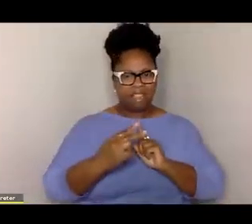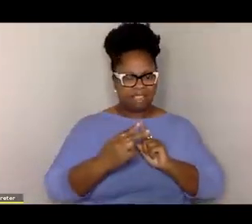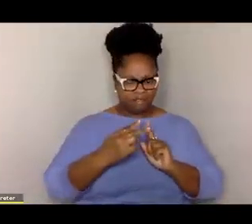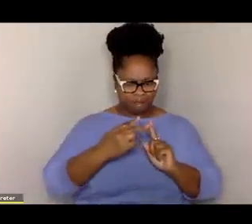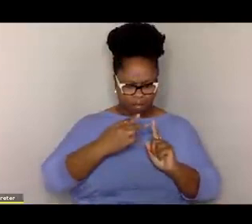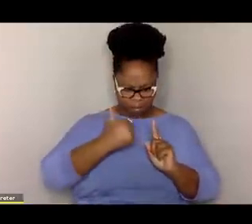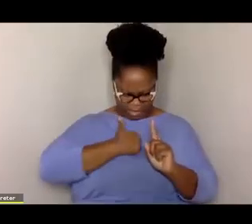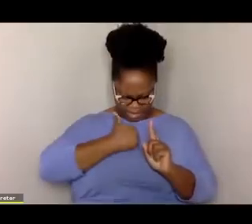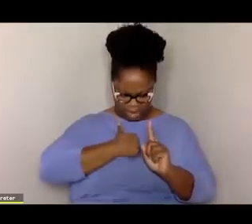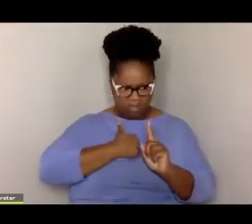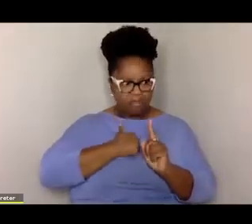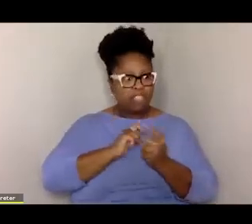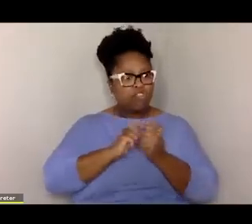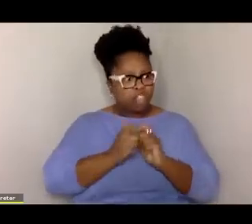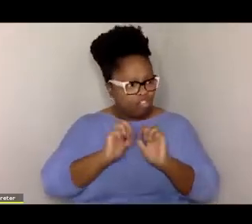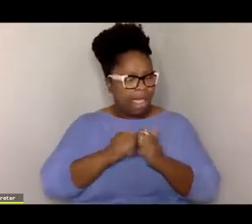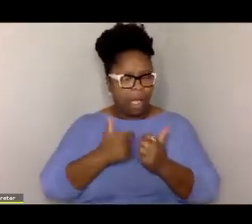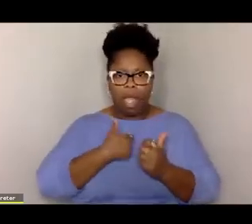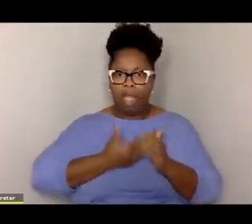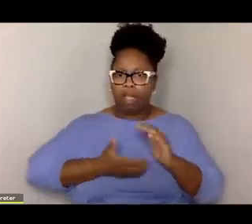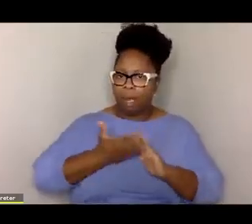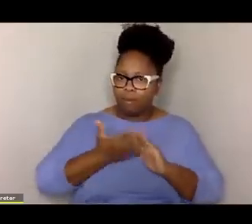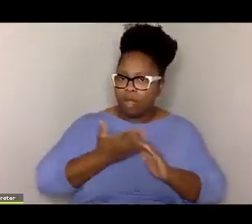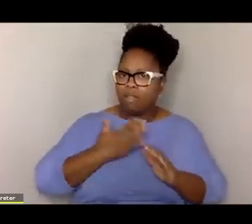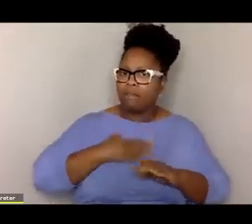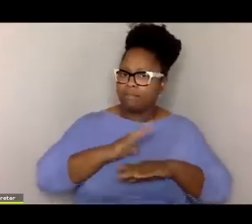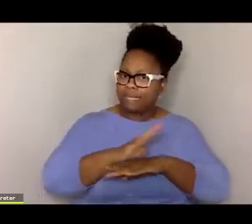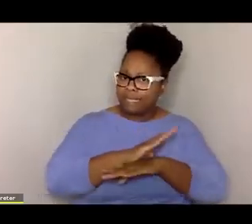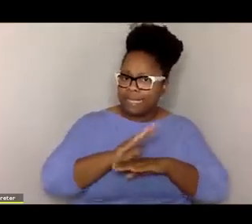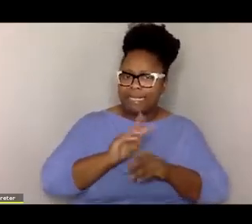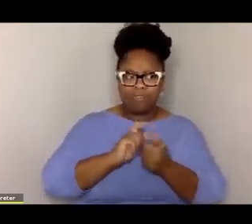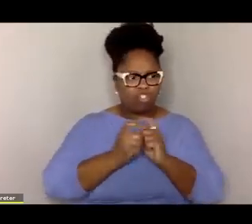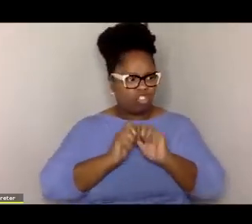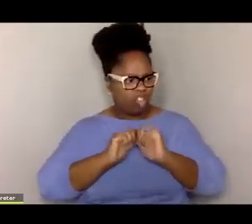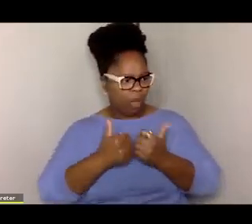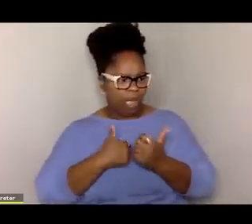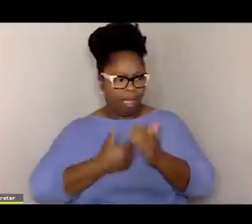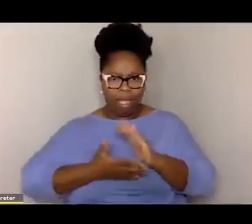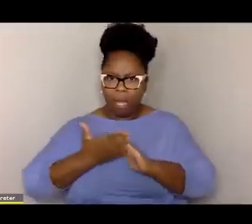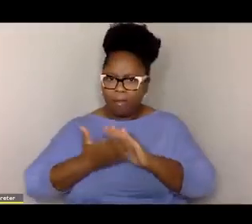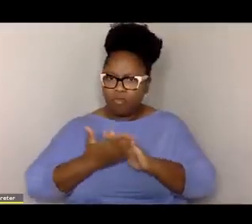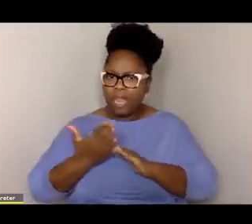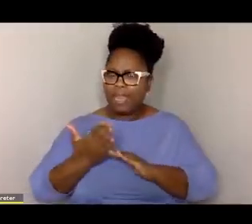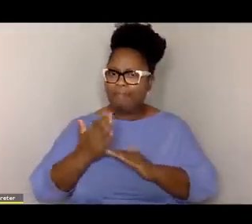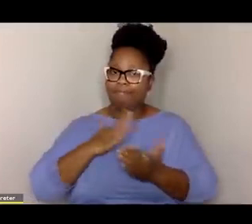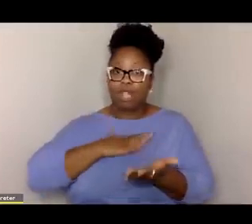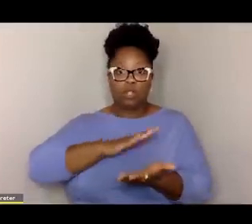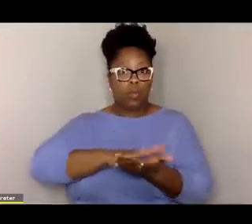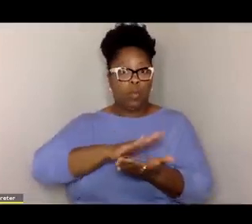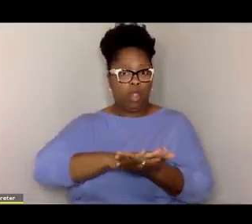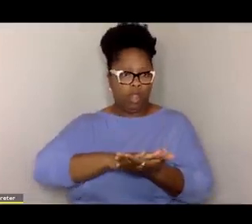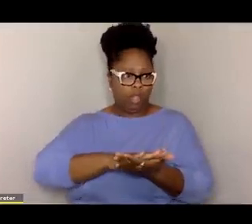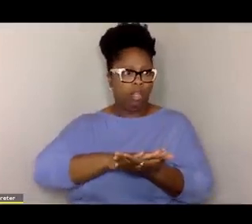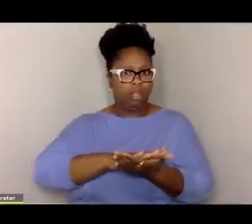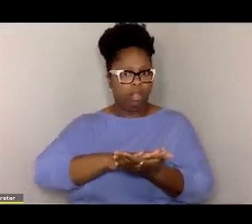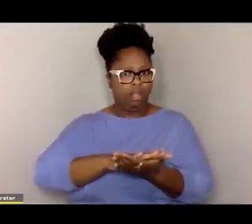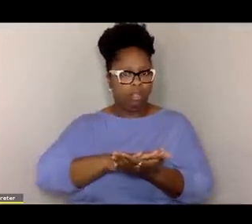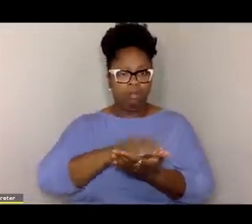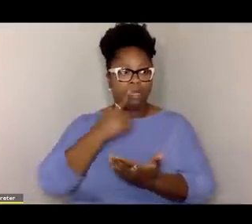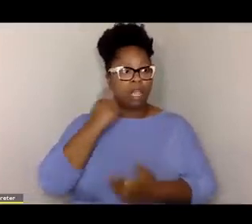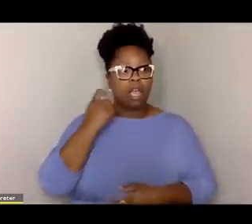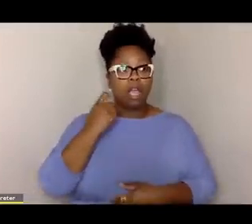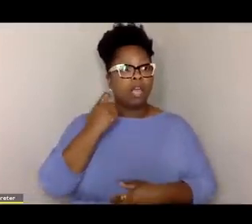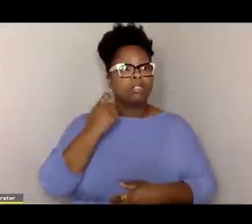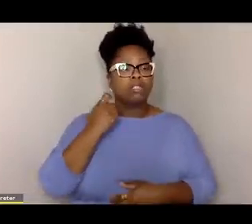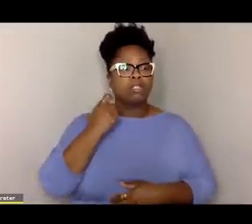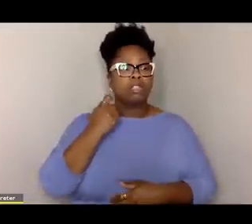changed the way I see myself, it changed the way I operate in business and it changed the way I operate at my school